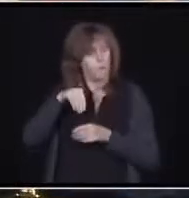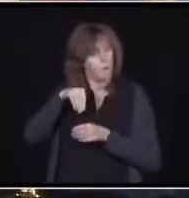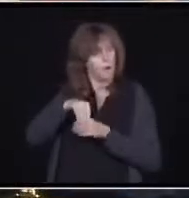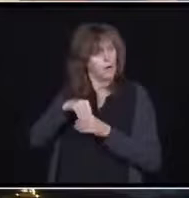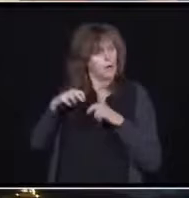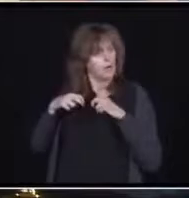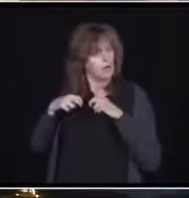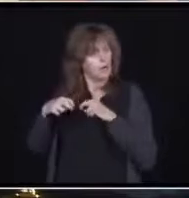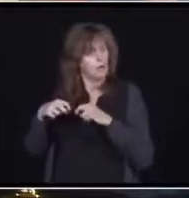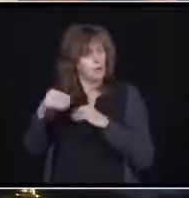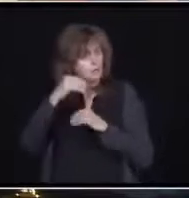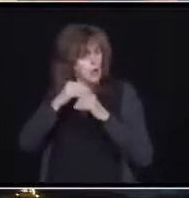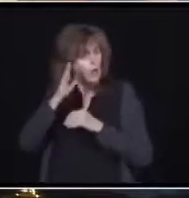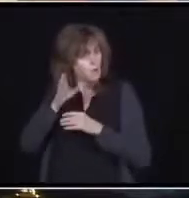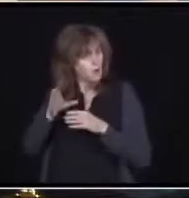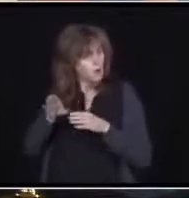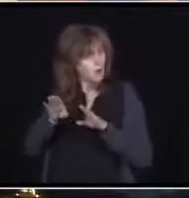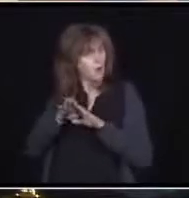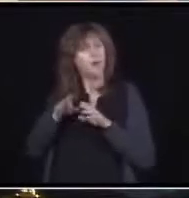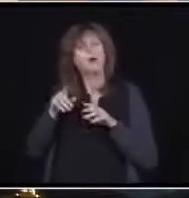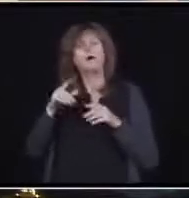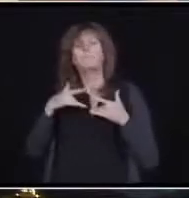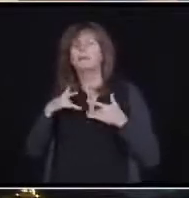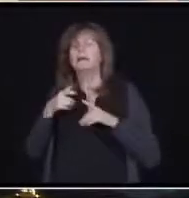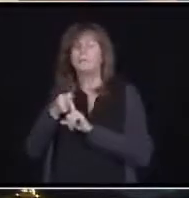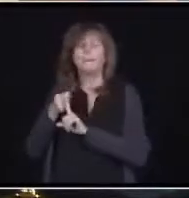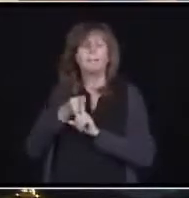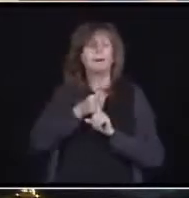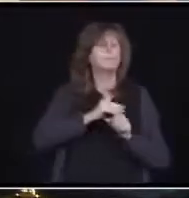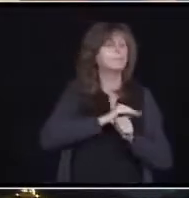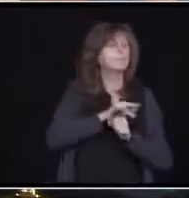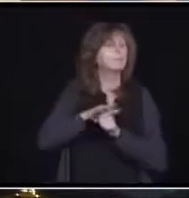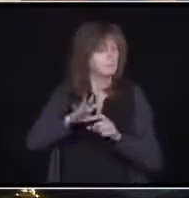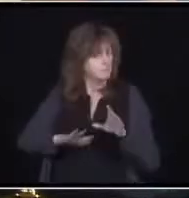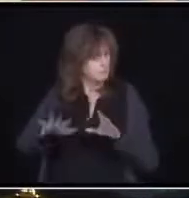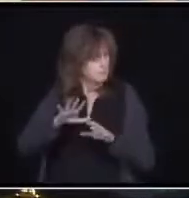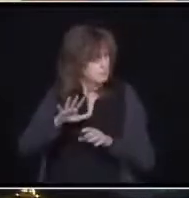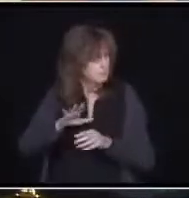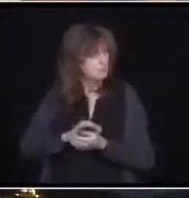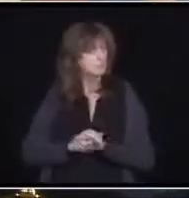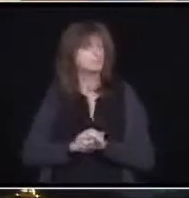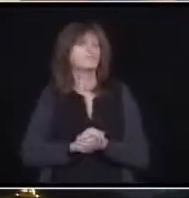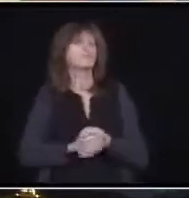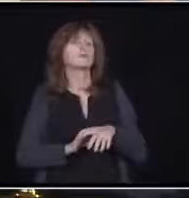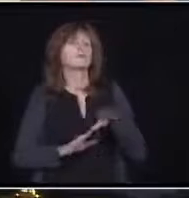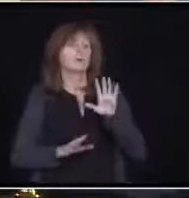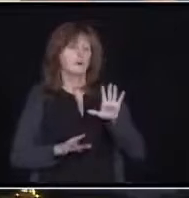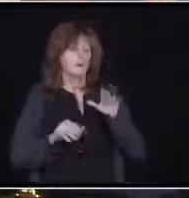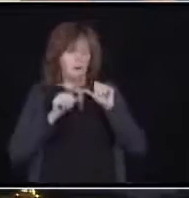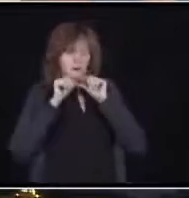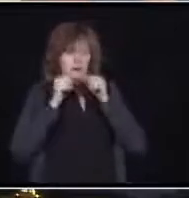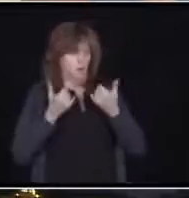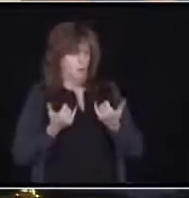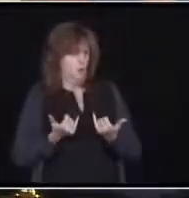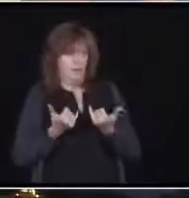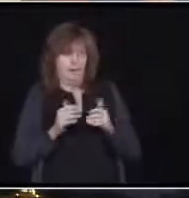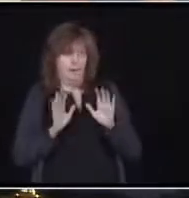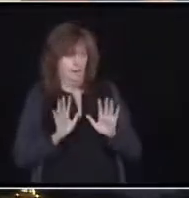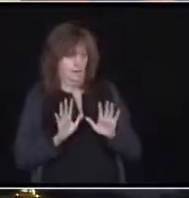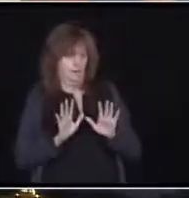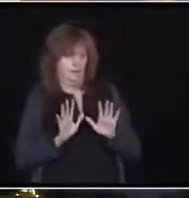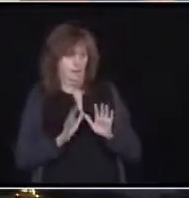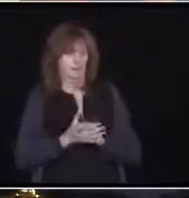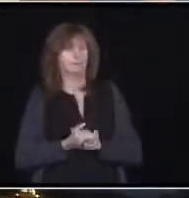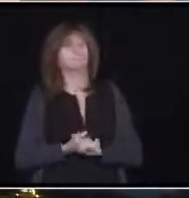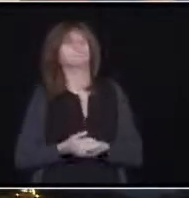areas? Not right now. Again, everything's on the table. If you ask me, you know, in four days and we're up over 1